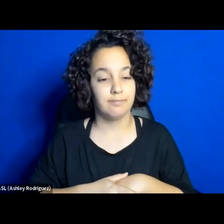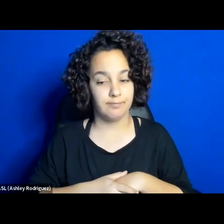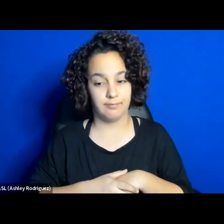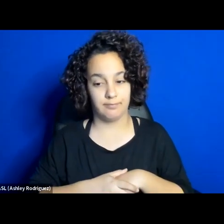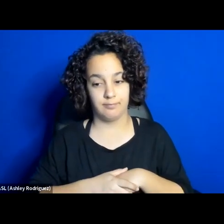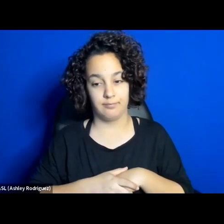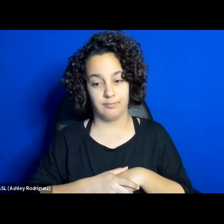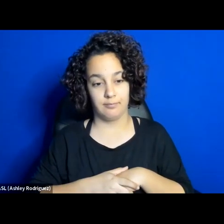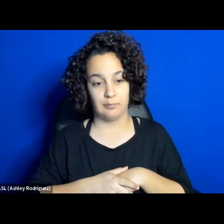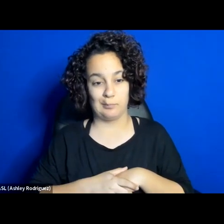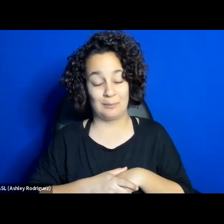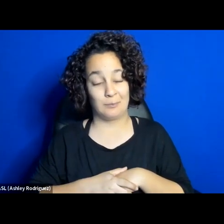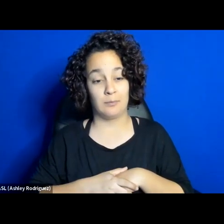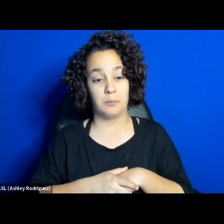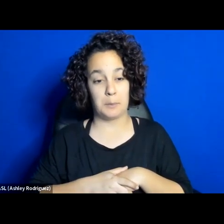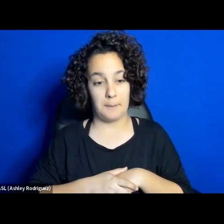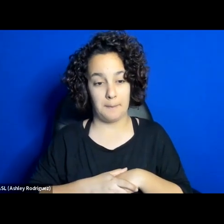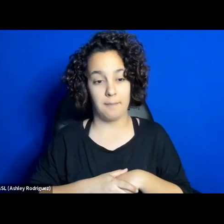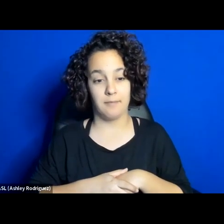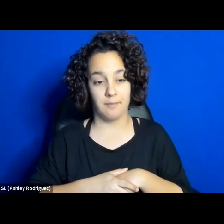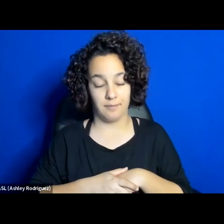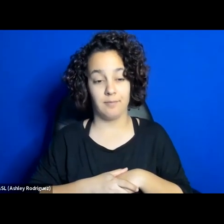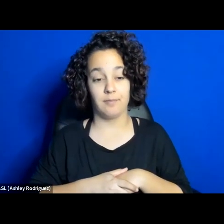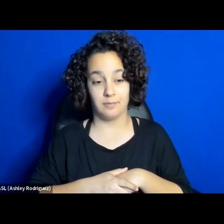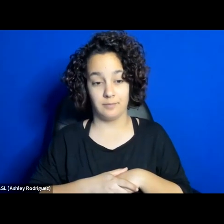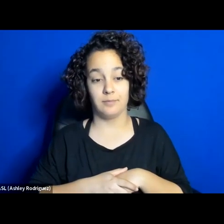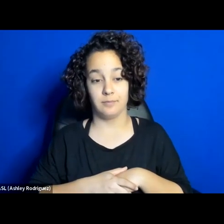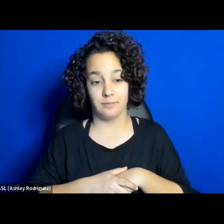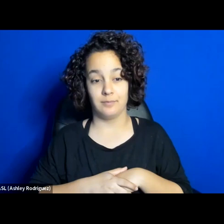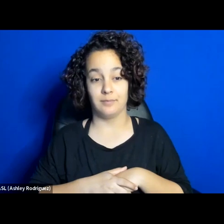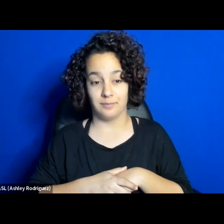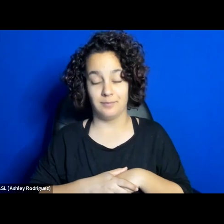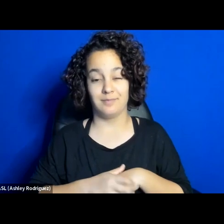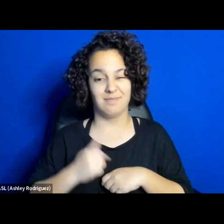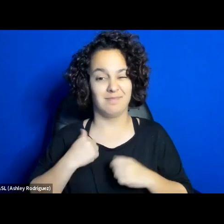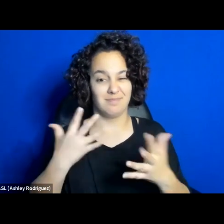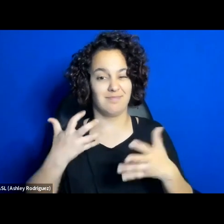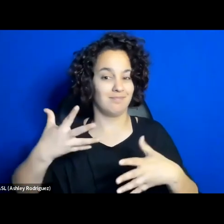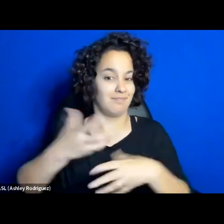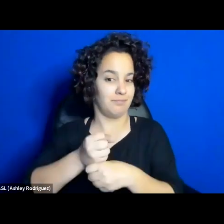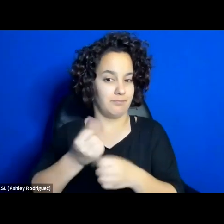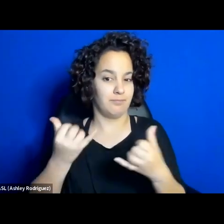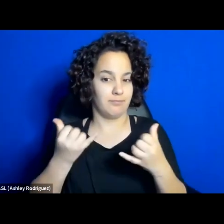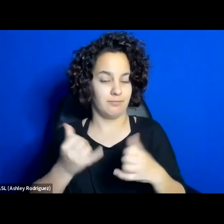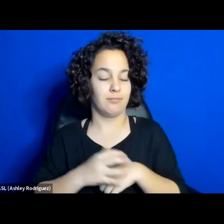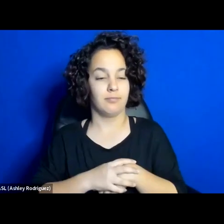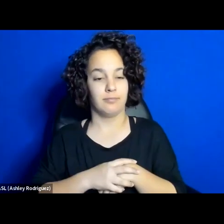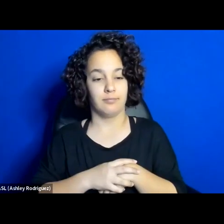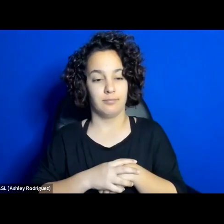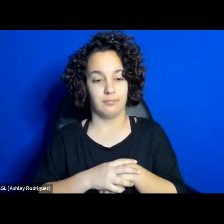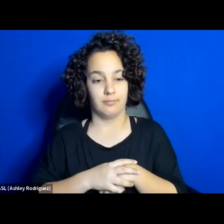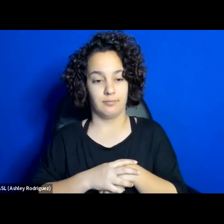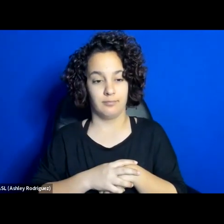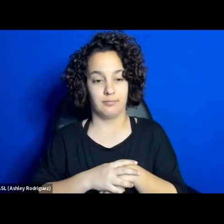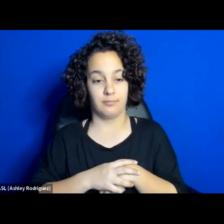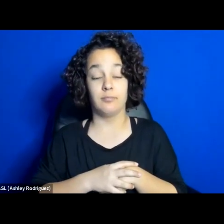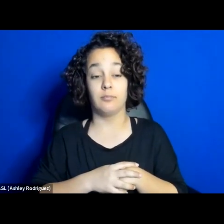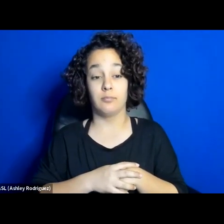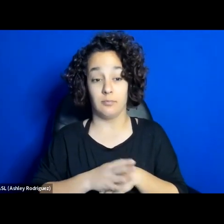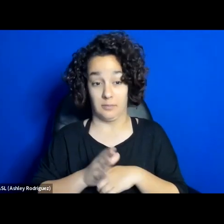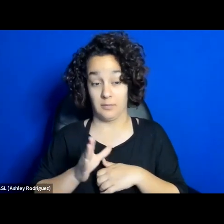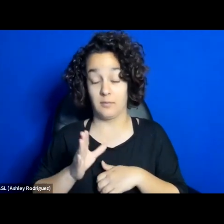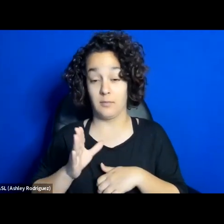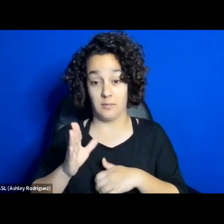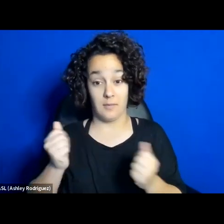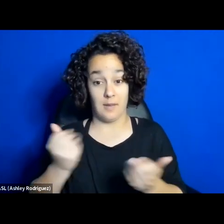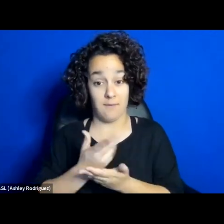all of this conversation, if I want to just summarize for now, was the shift that we see. I mean, I used to